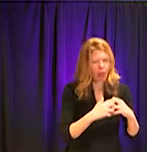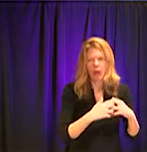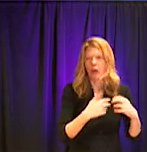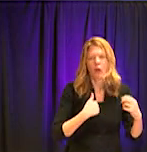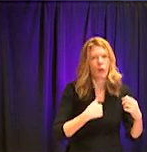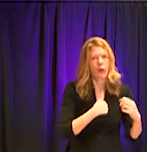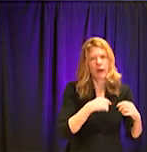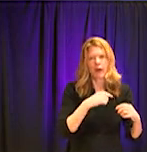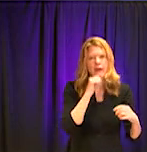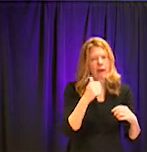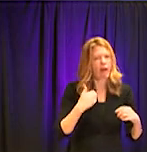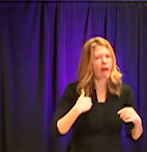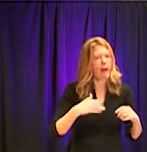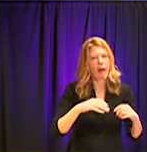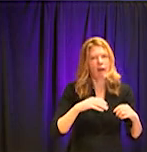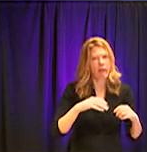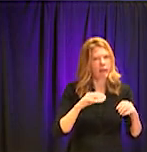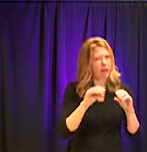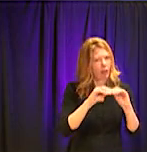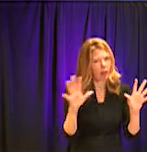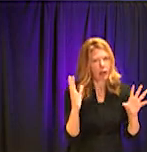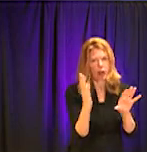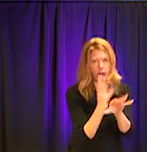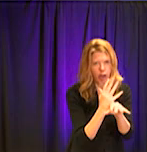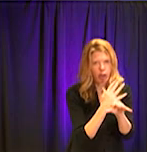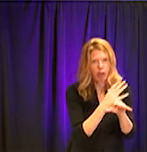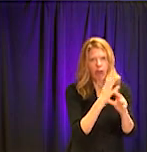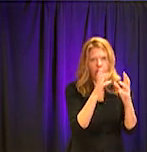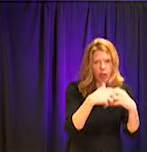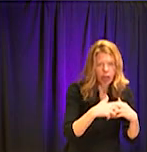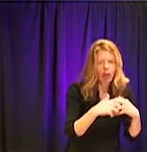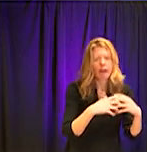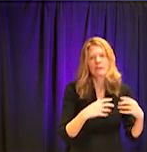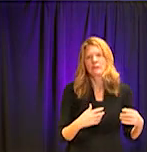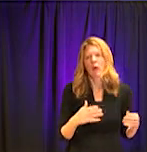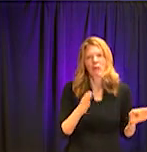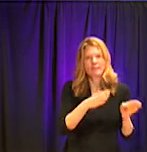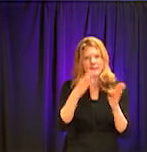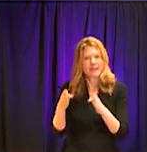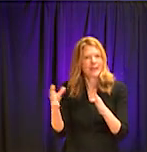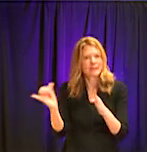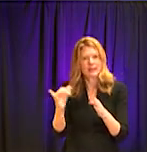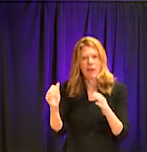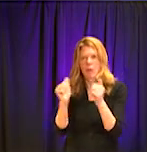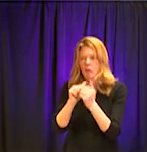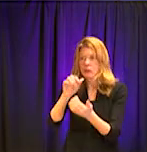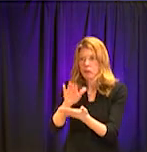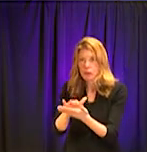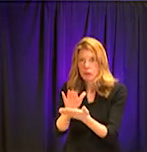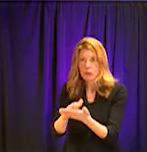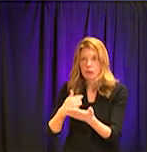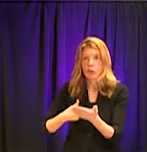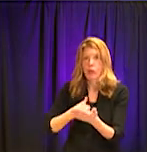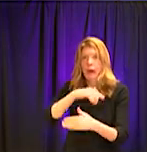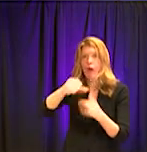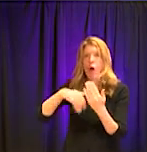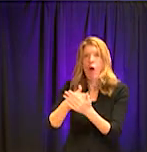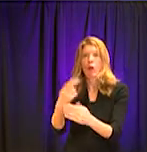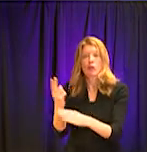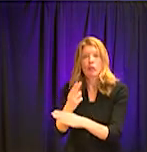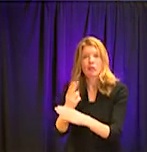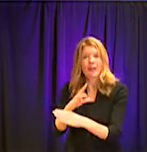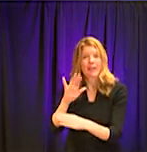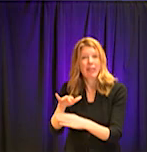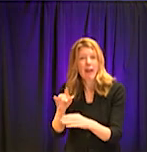we have to have some patience with the fact that, um, this is a very popular product that's being used all over. Secondly, um,